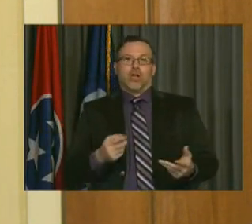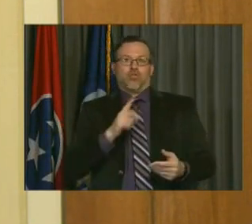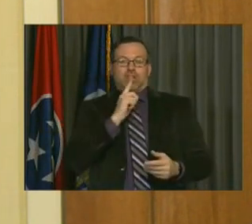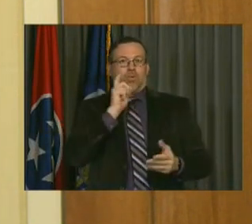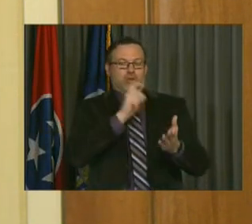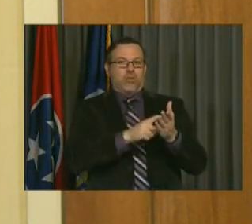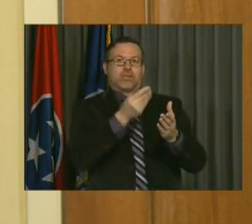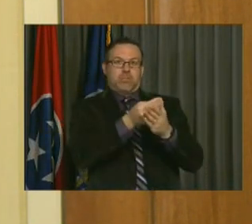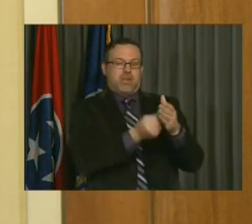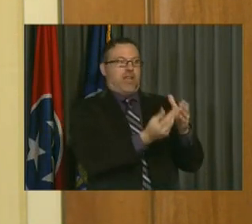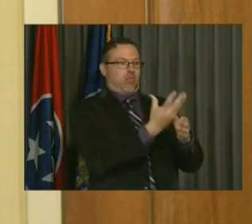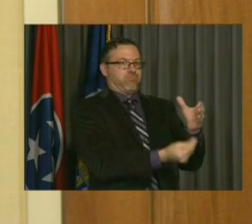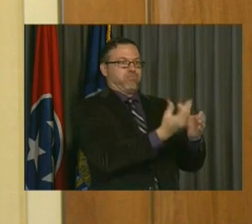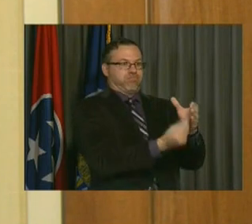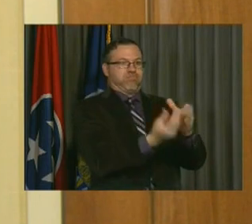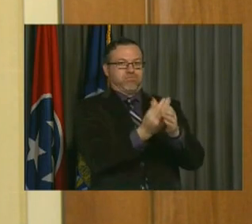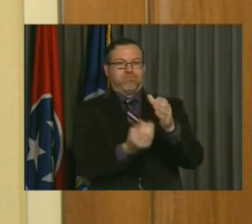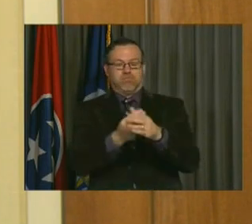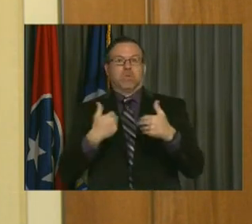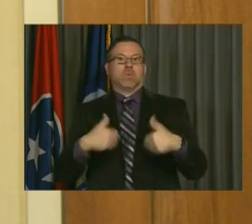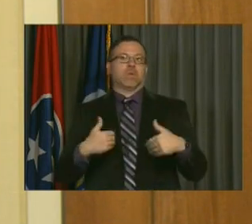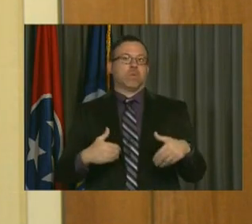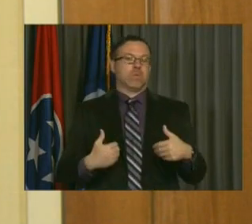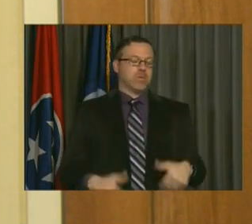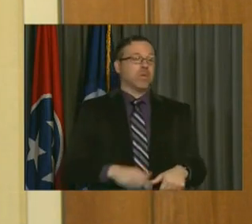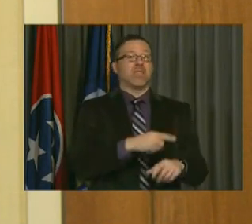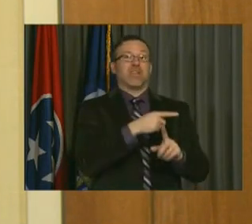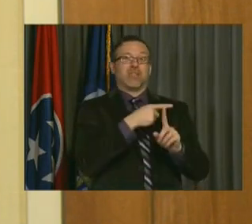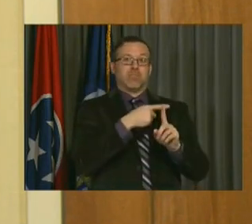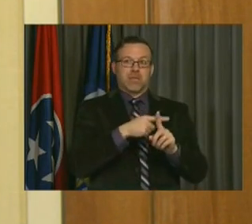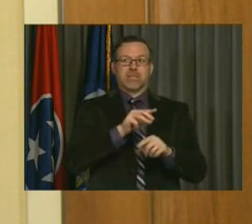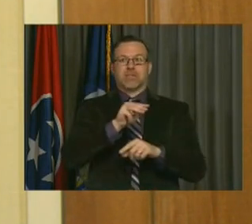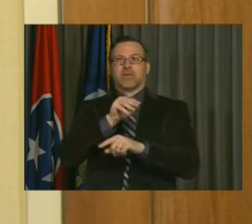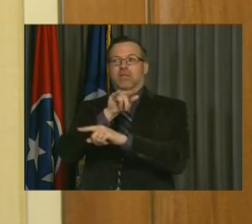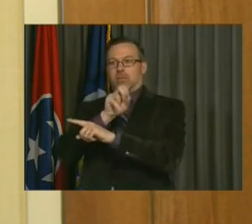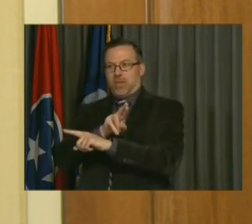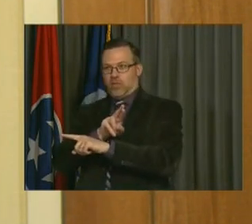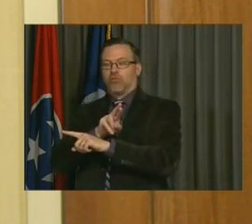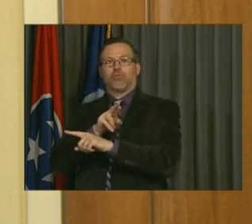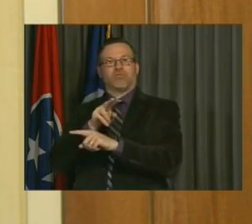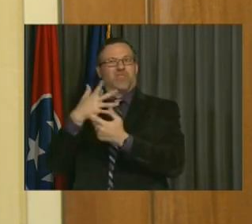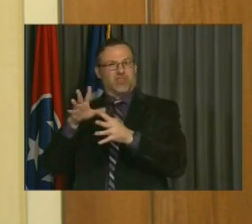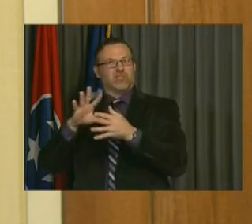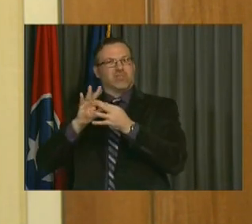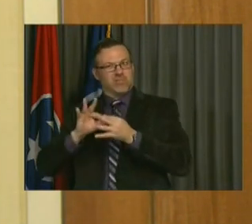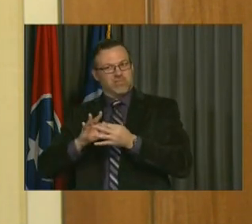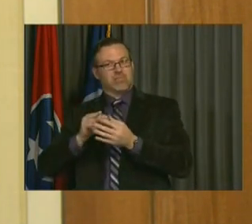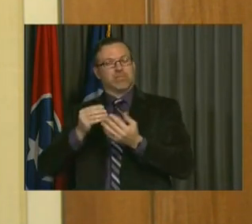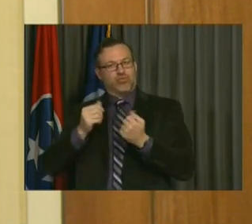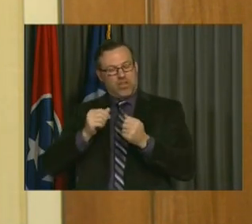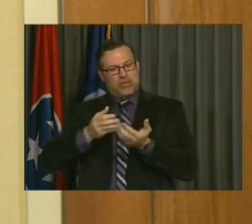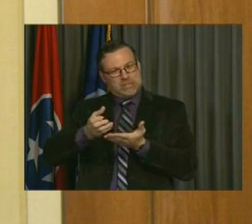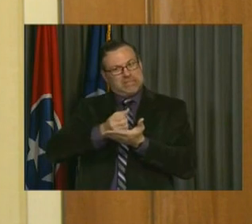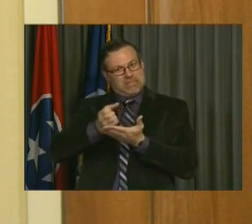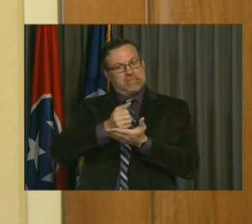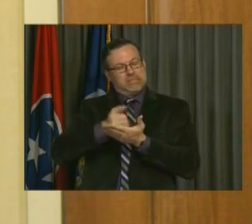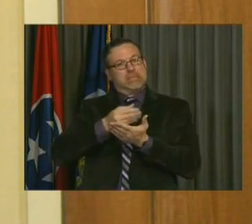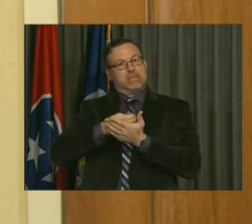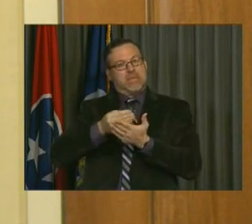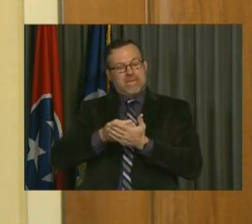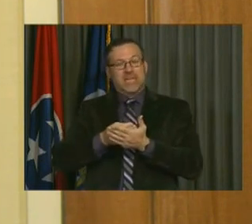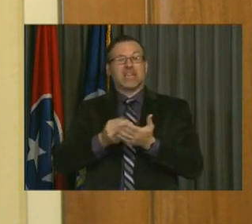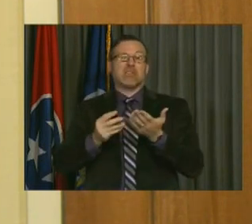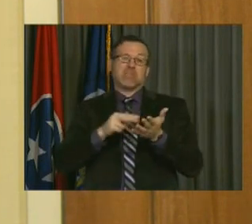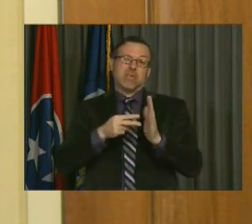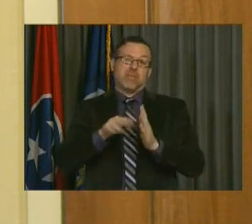and the revenue that the mayor discussed and the problem of getting to this point, we're